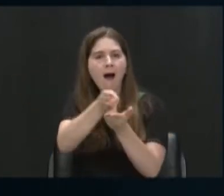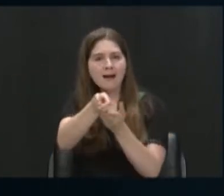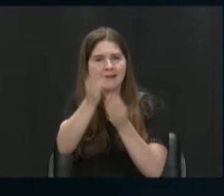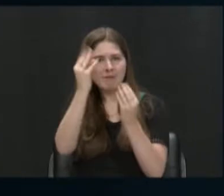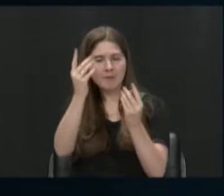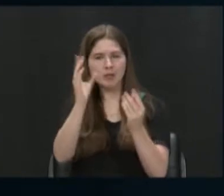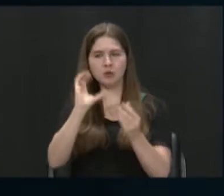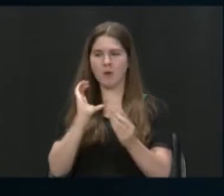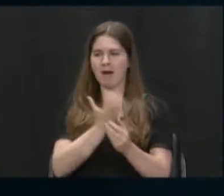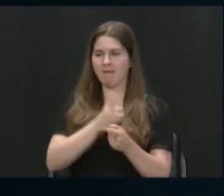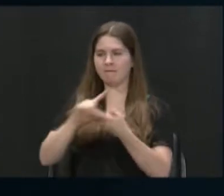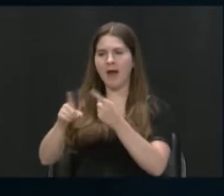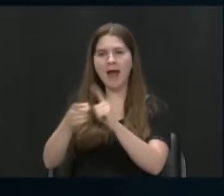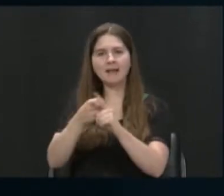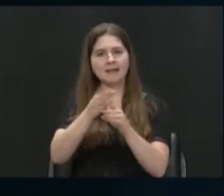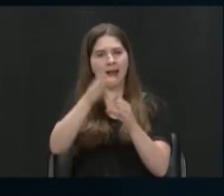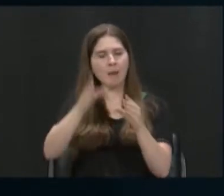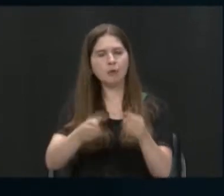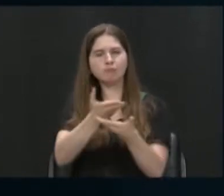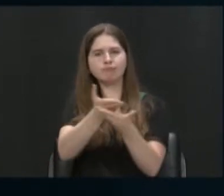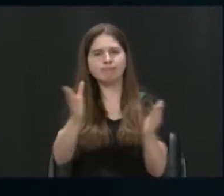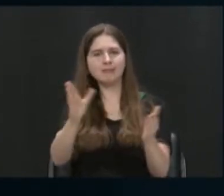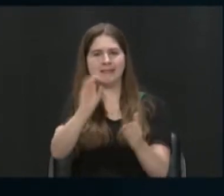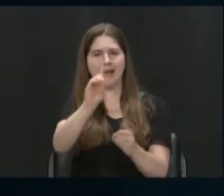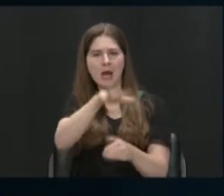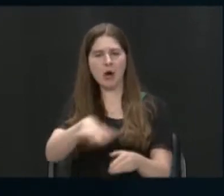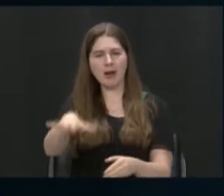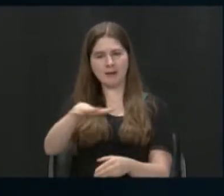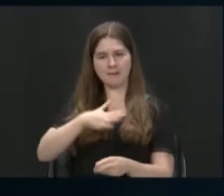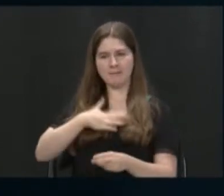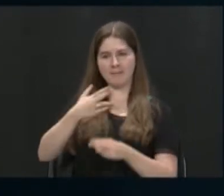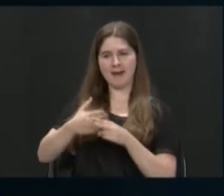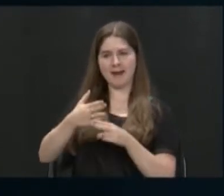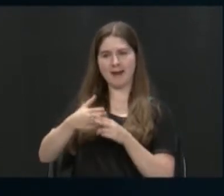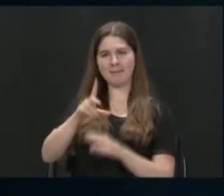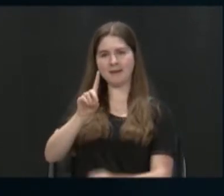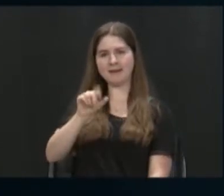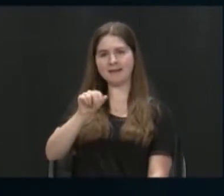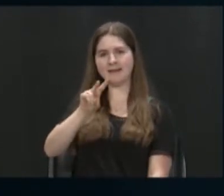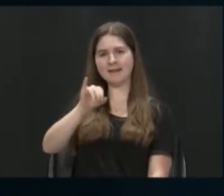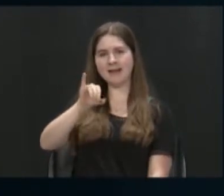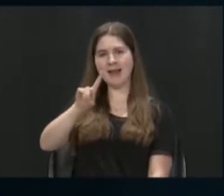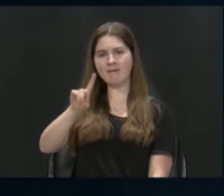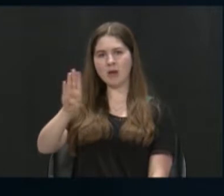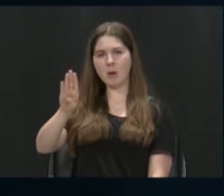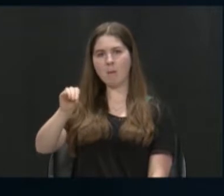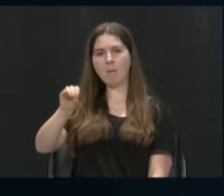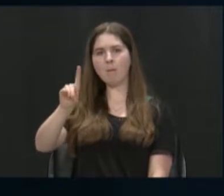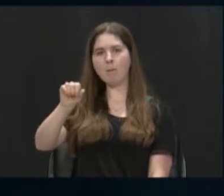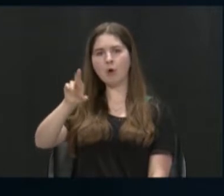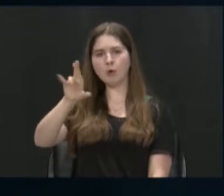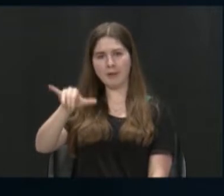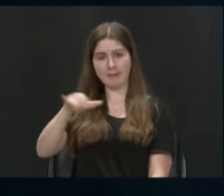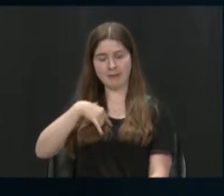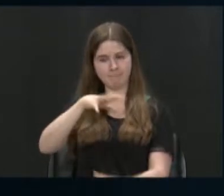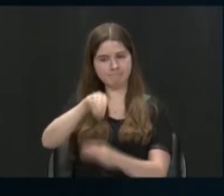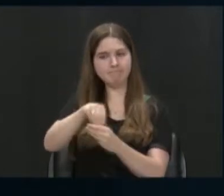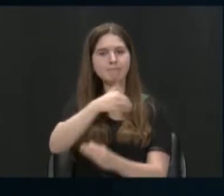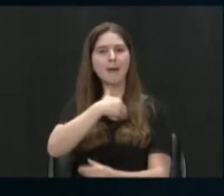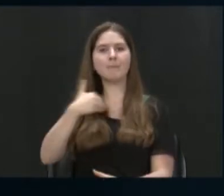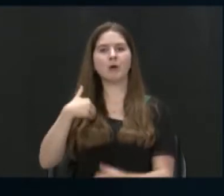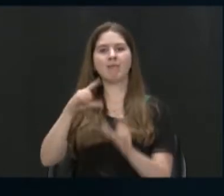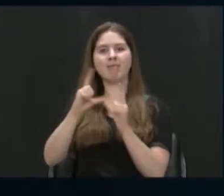Dayton area. My name is David Votary. I am a member of the League of Women Voters and your host for today's program as we